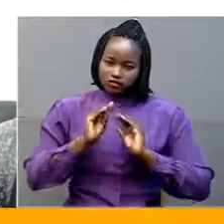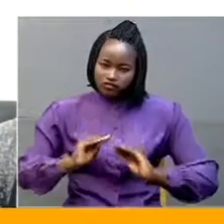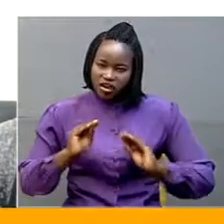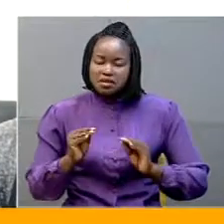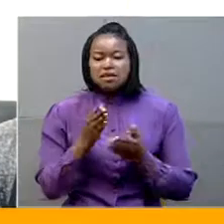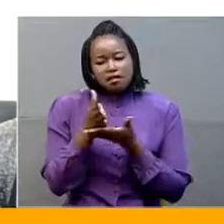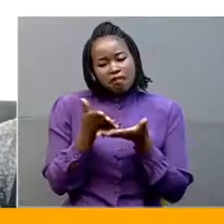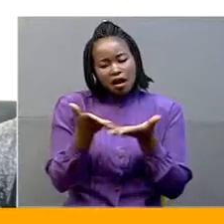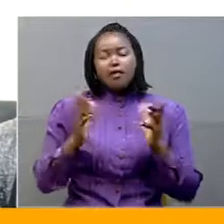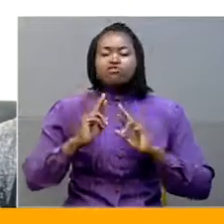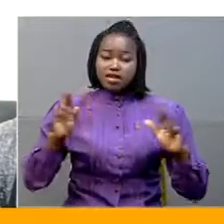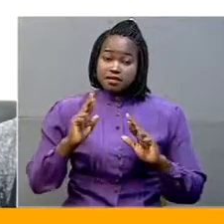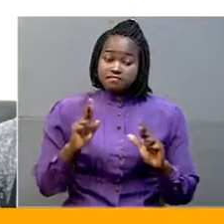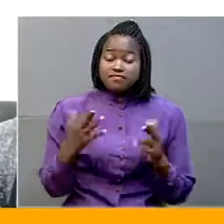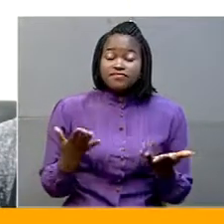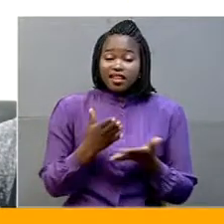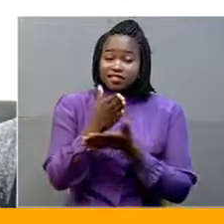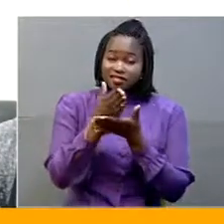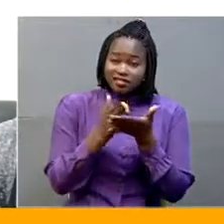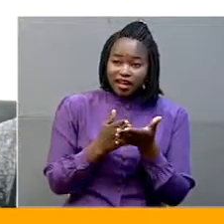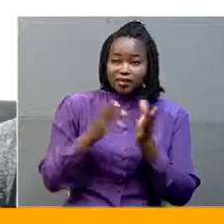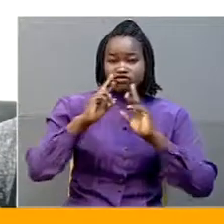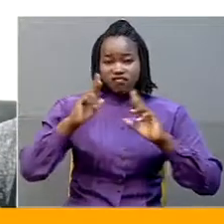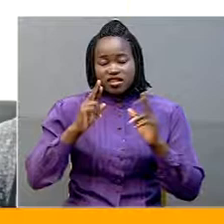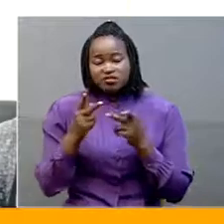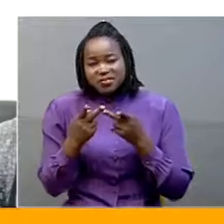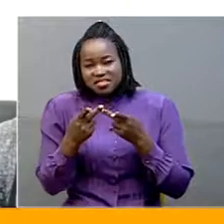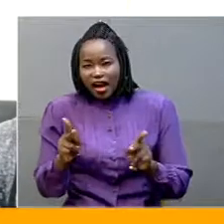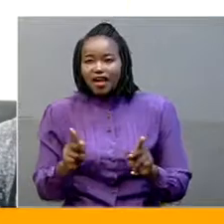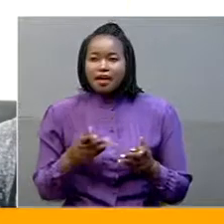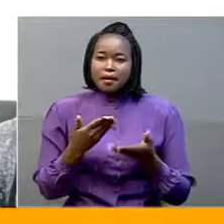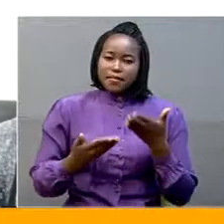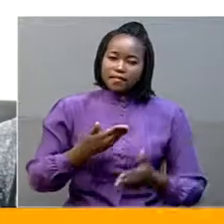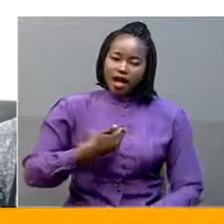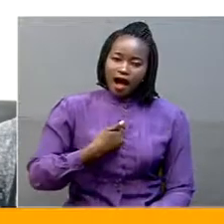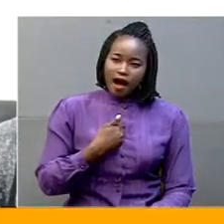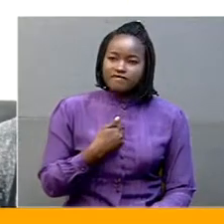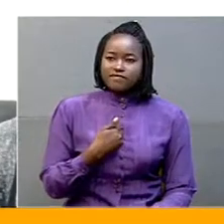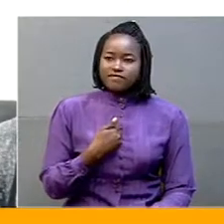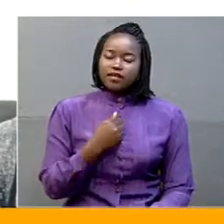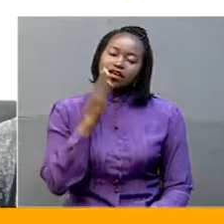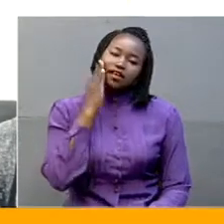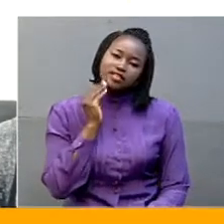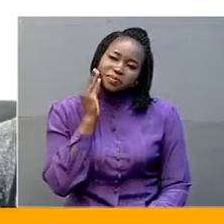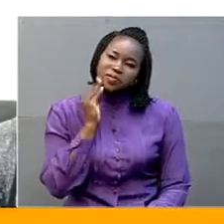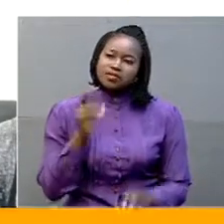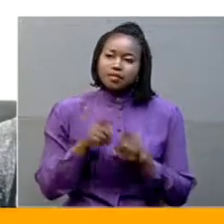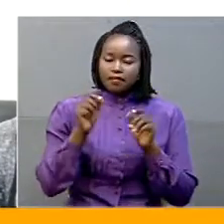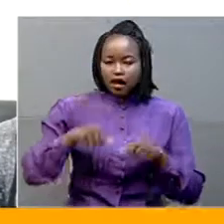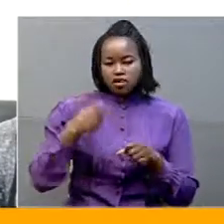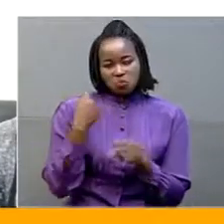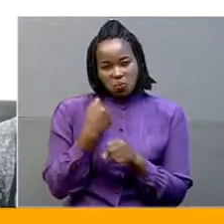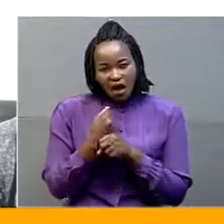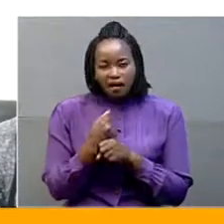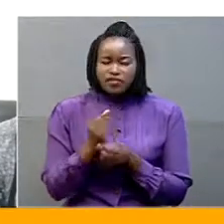are ready for it. Those who are ready to begin up, maybe they have their own experience of something that they can be able to do, start